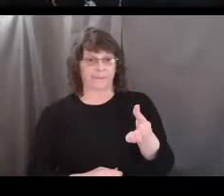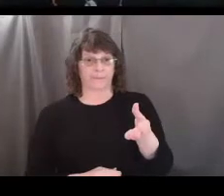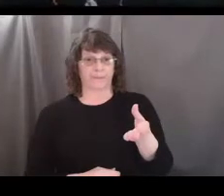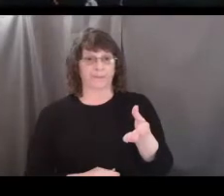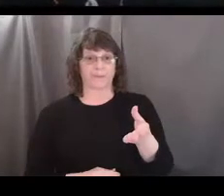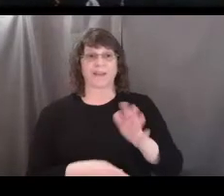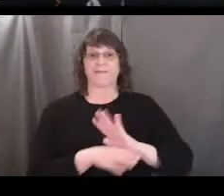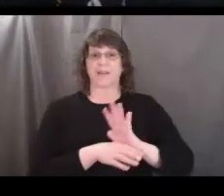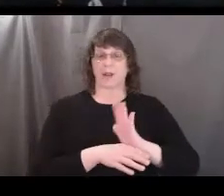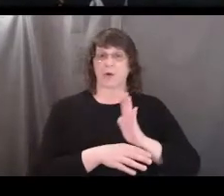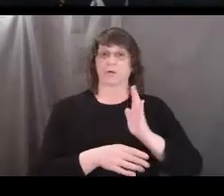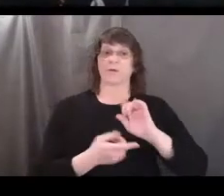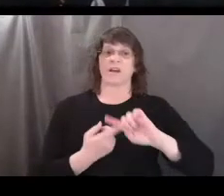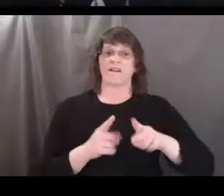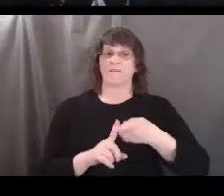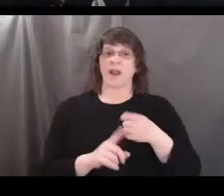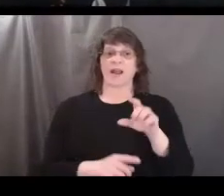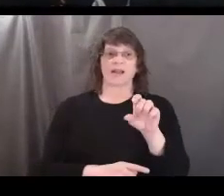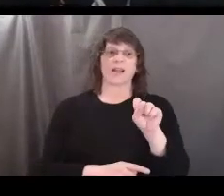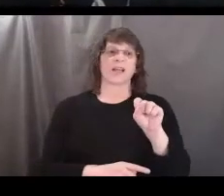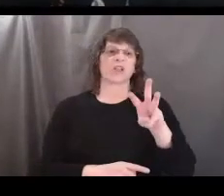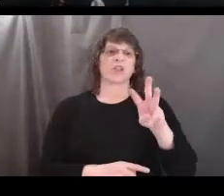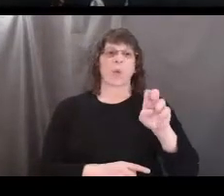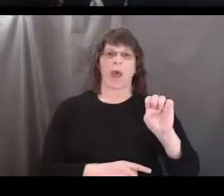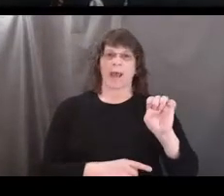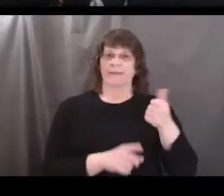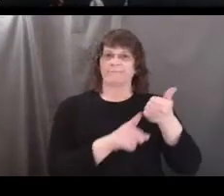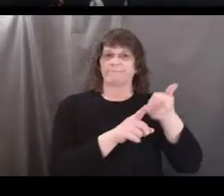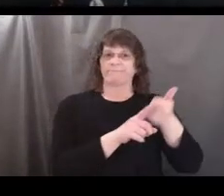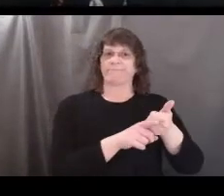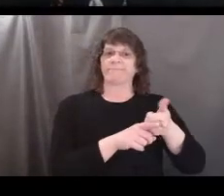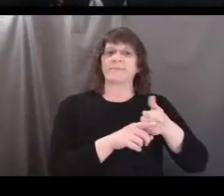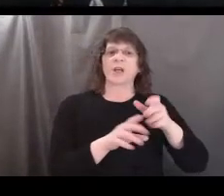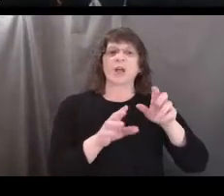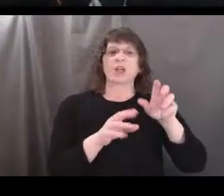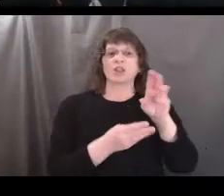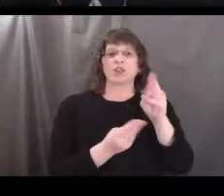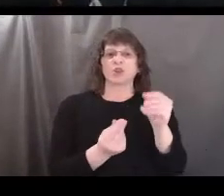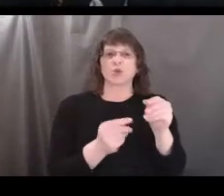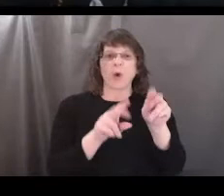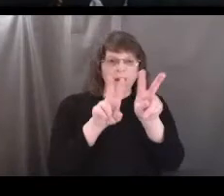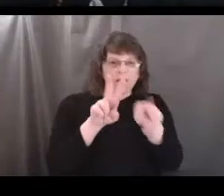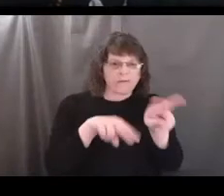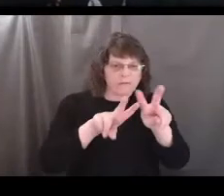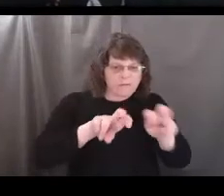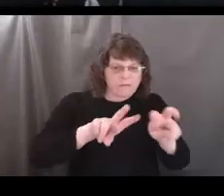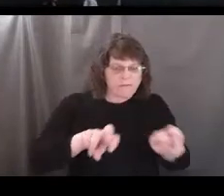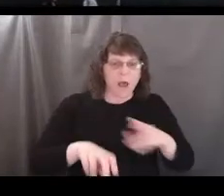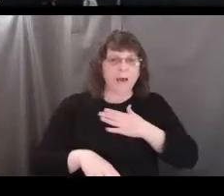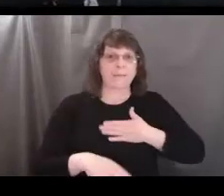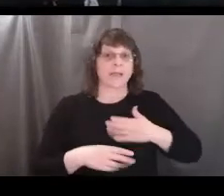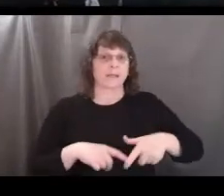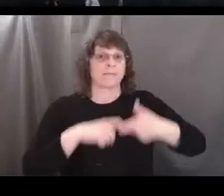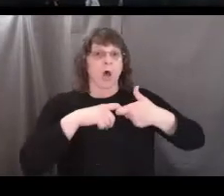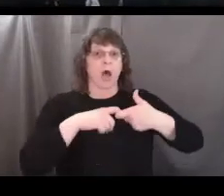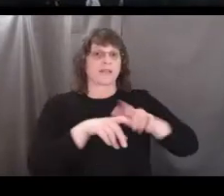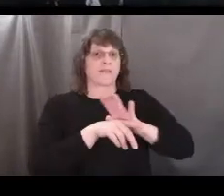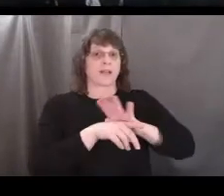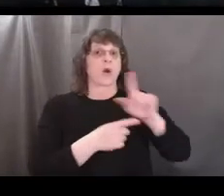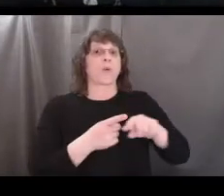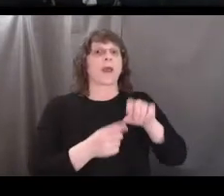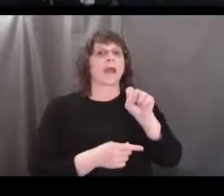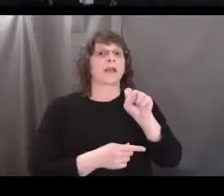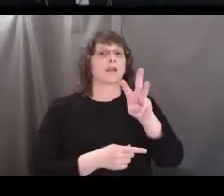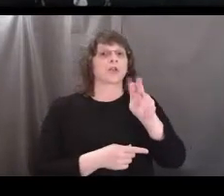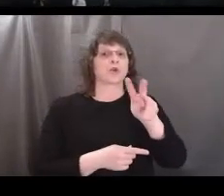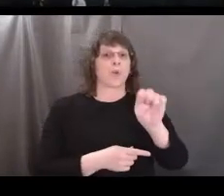of our friend Swine doing a soil dissection. Please pause the video when Swine gets to